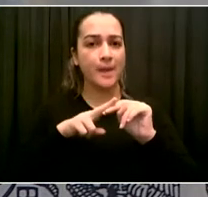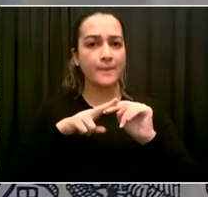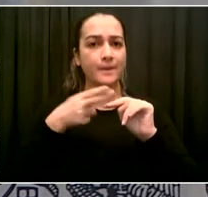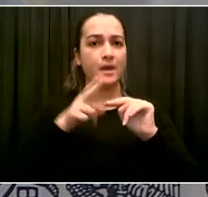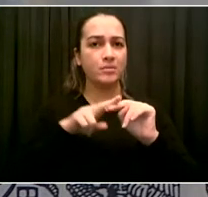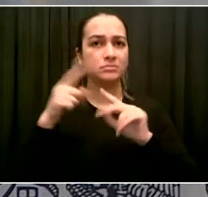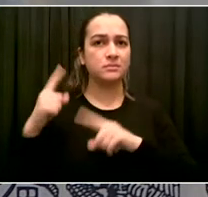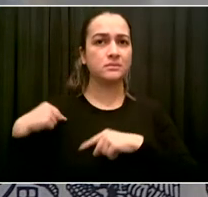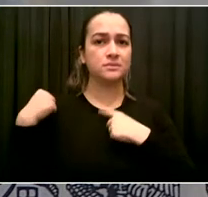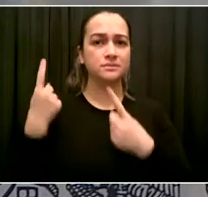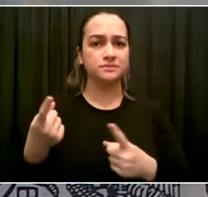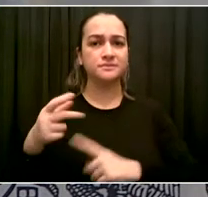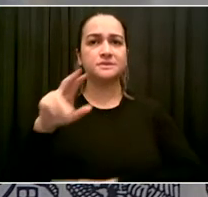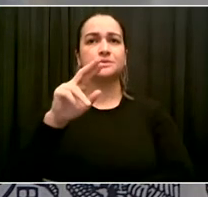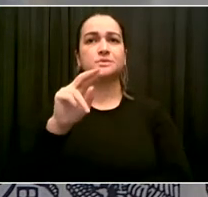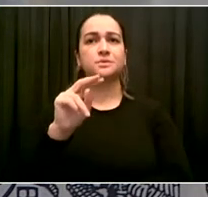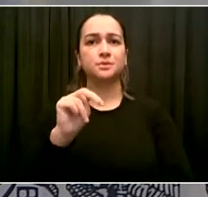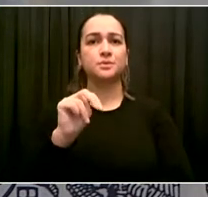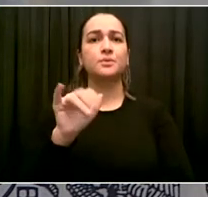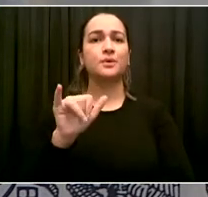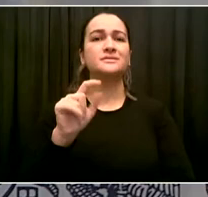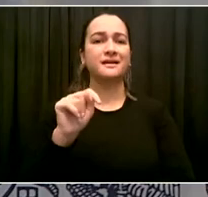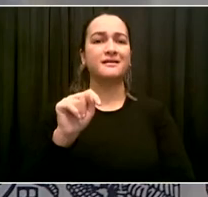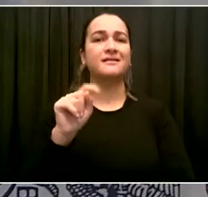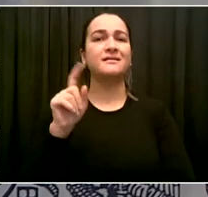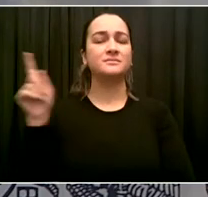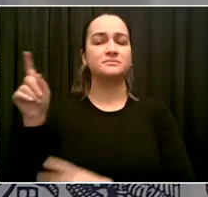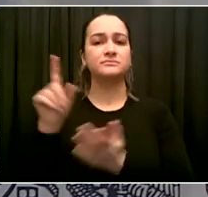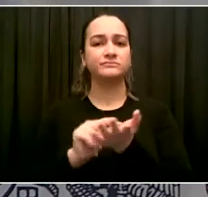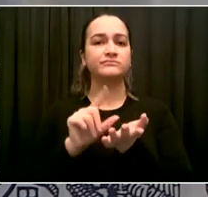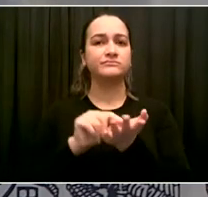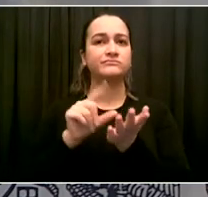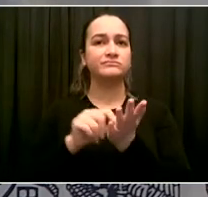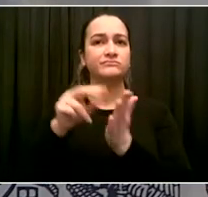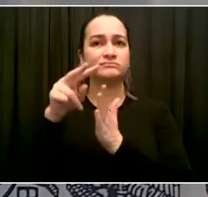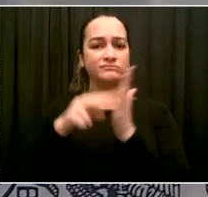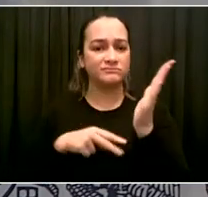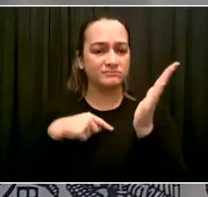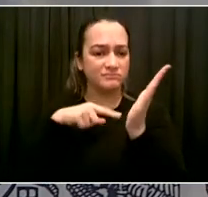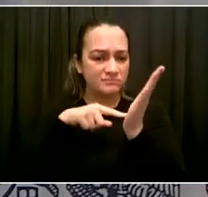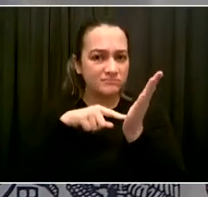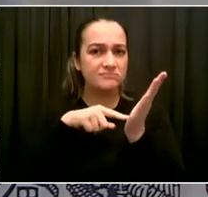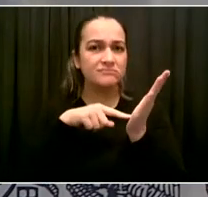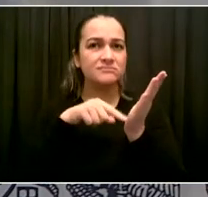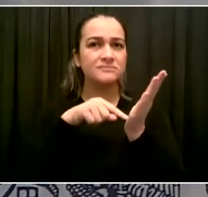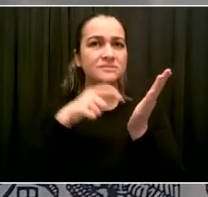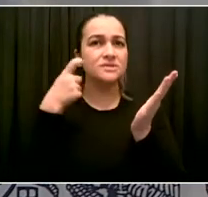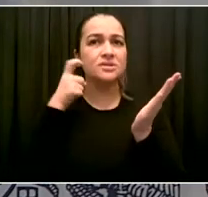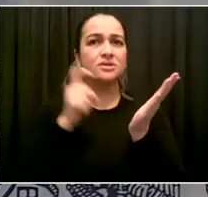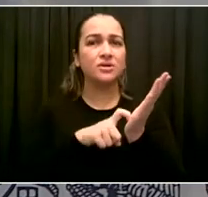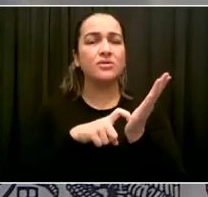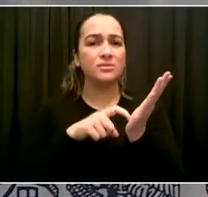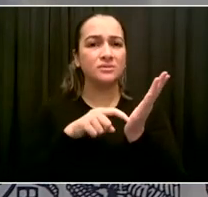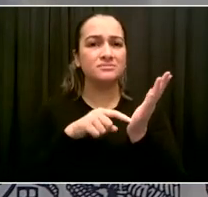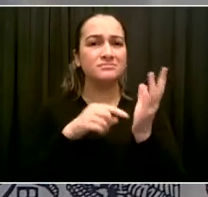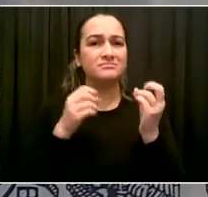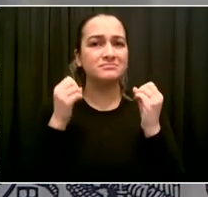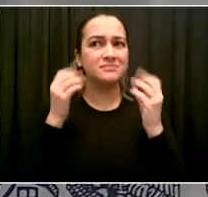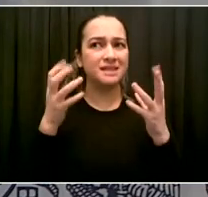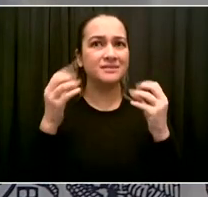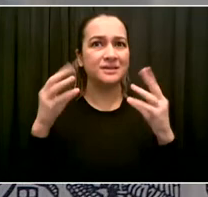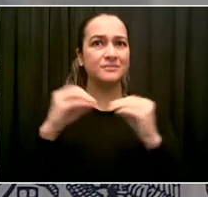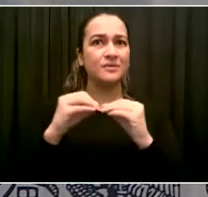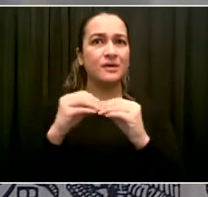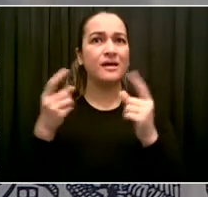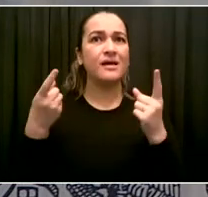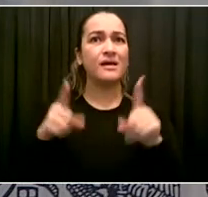charged as hate crimes. And that's actually been very frustrating for people in the community because they feel for,